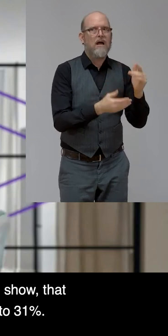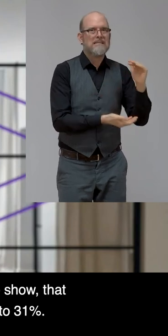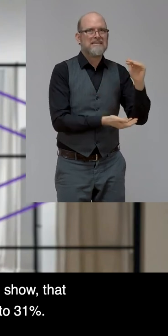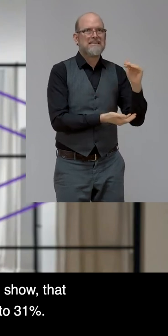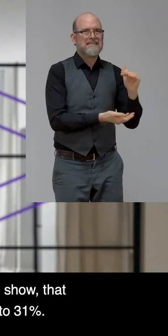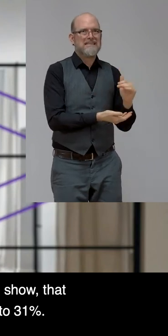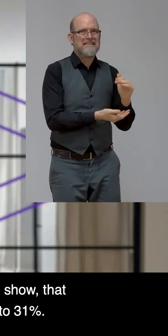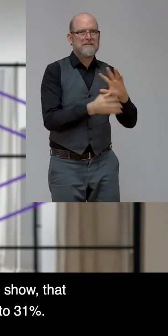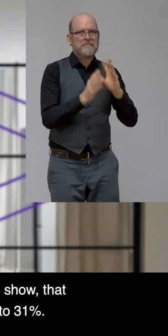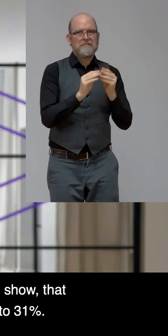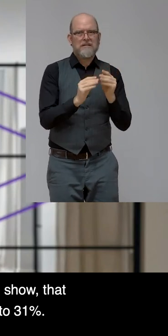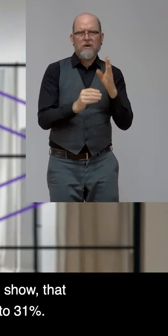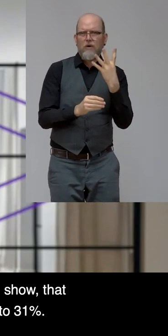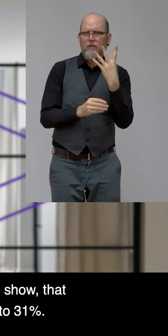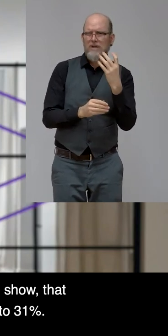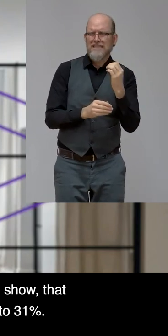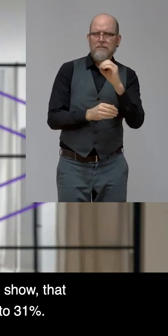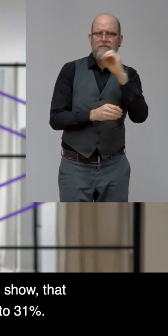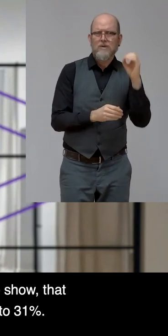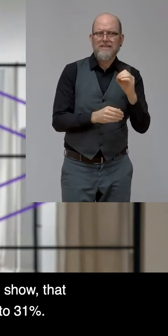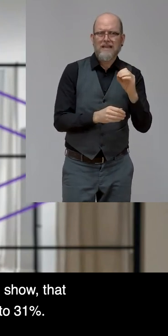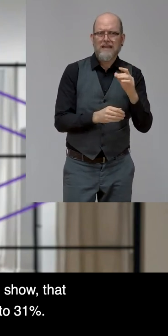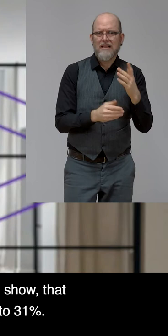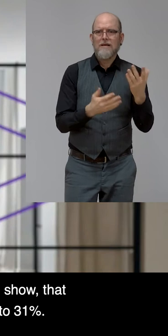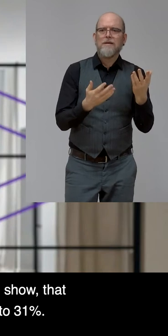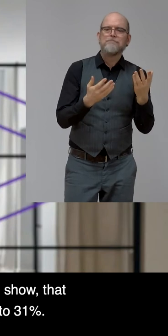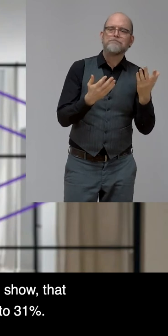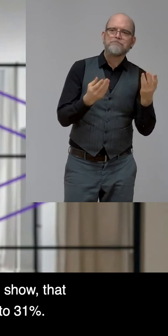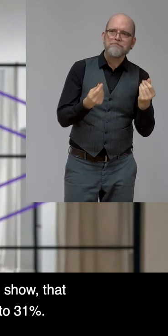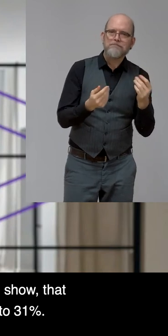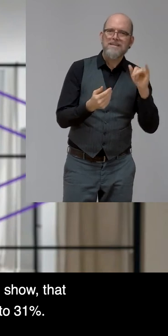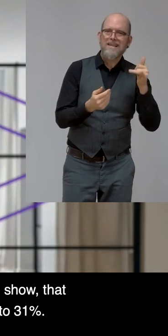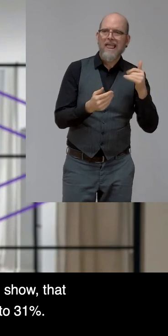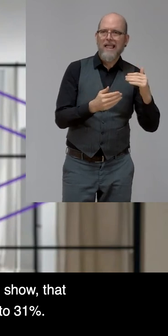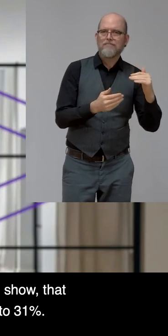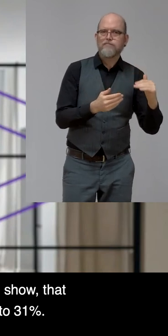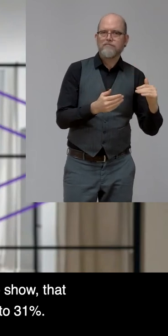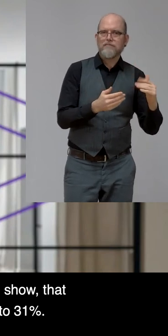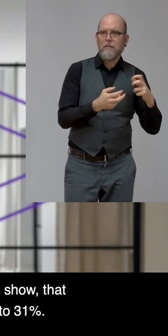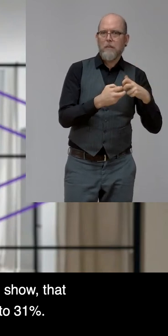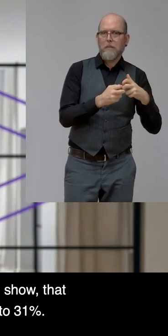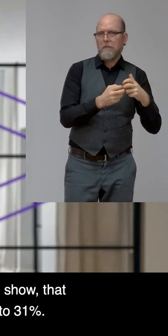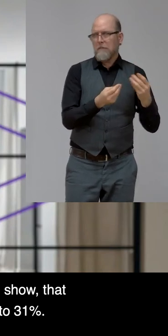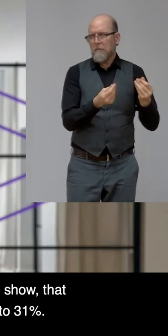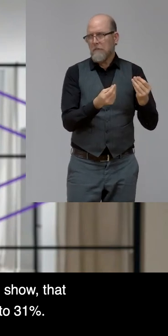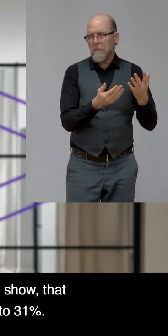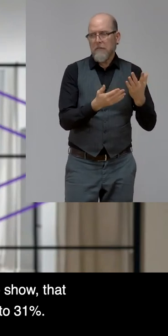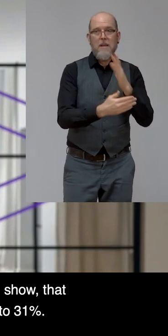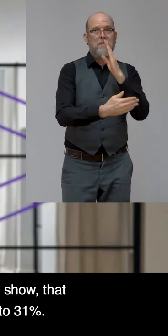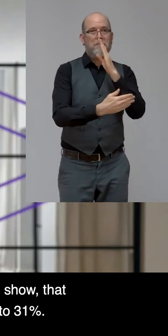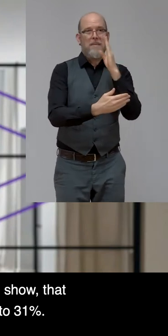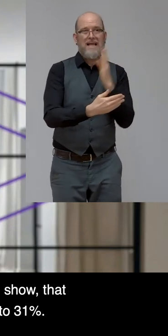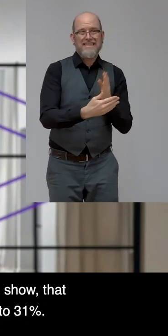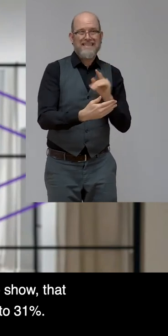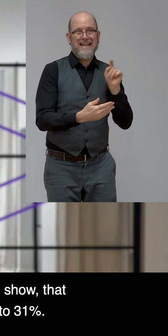unfortunately, we did not have a cut for Chile, but we do show that for Brazil, those numbers are 66%